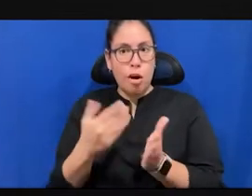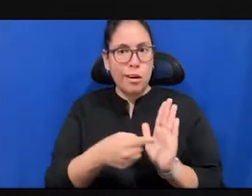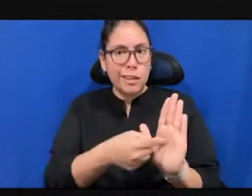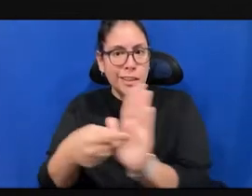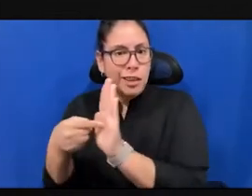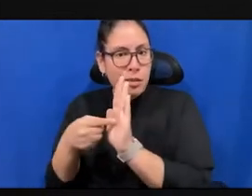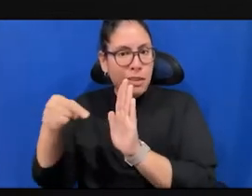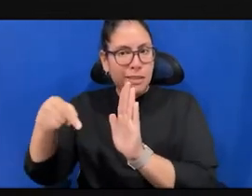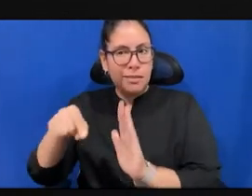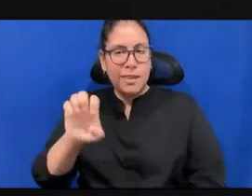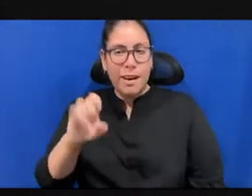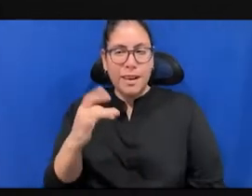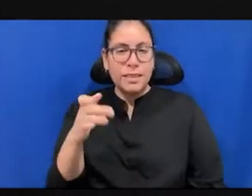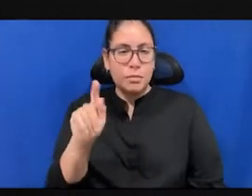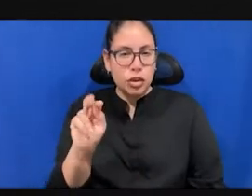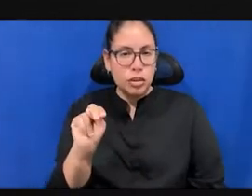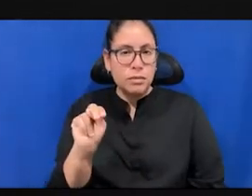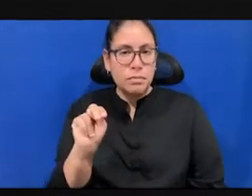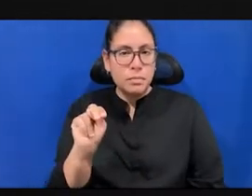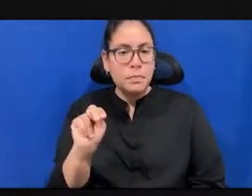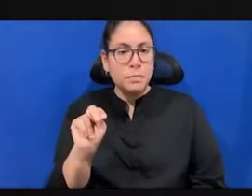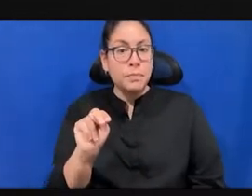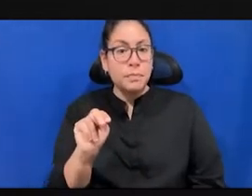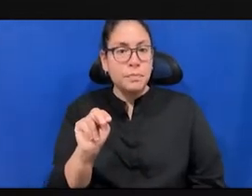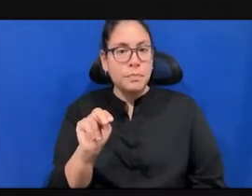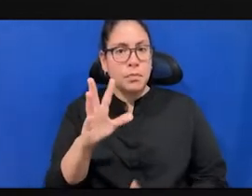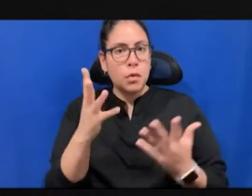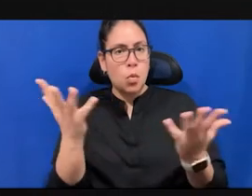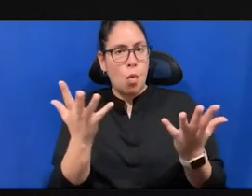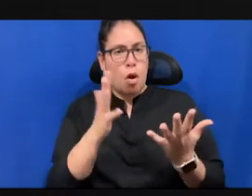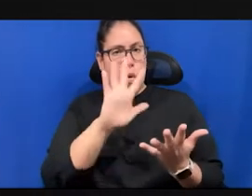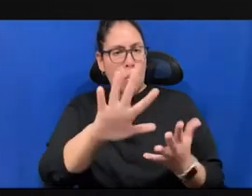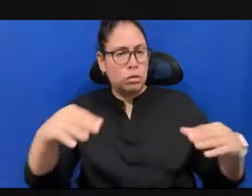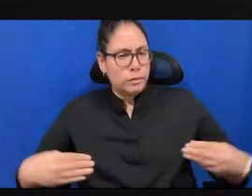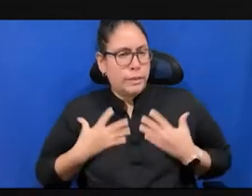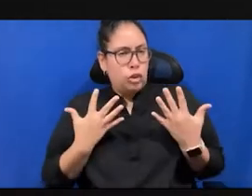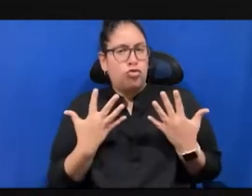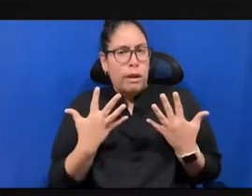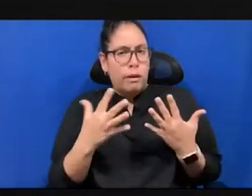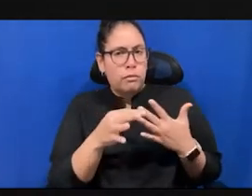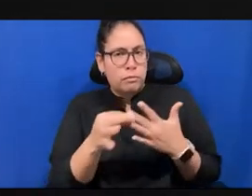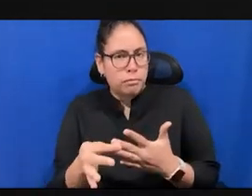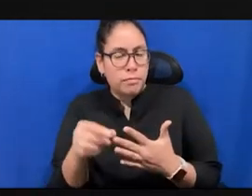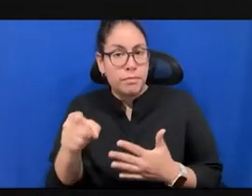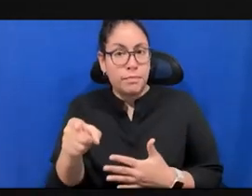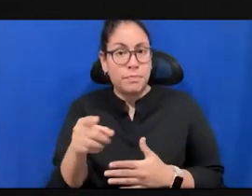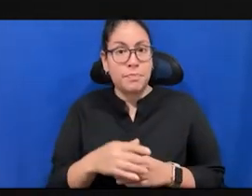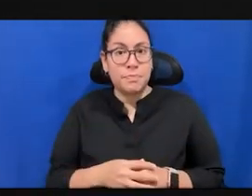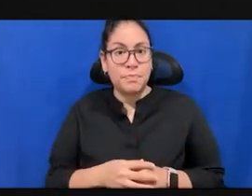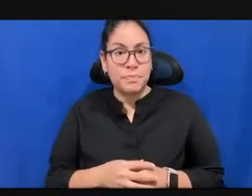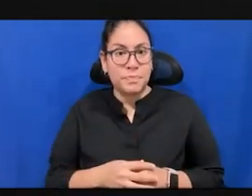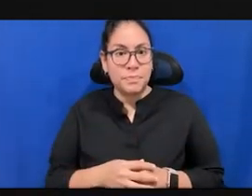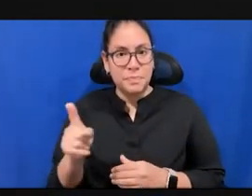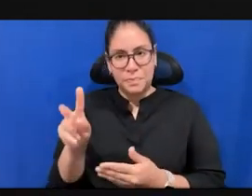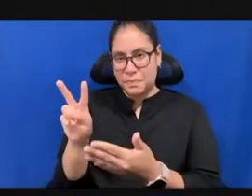and which your inspirations. Molly wants to know, what would Jonah Friedman say? have here a question from Molly